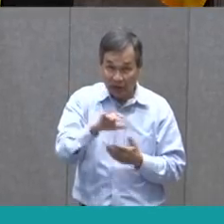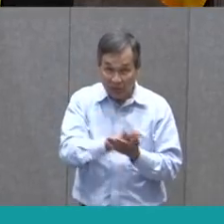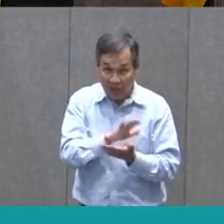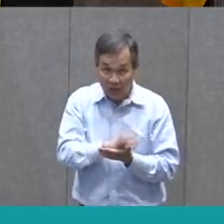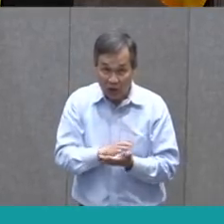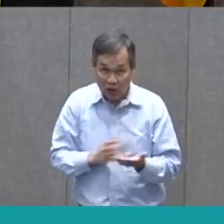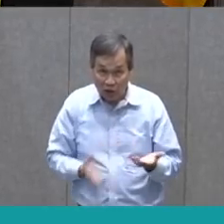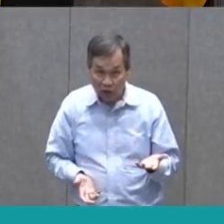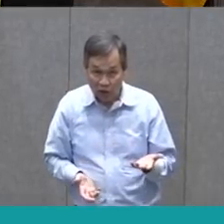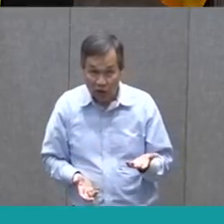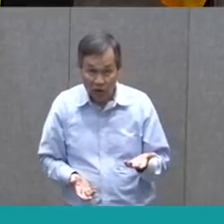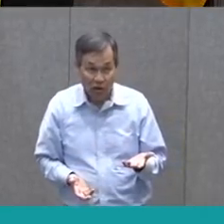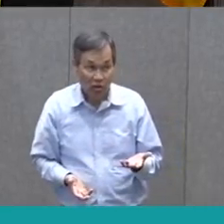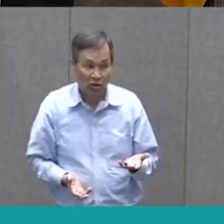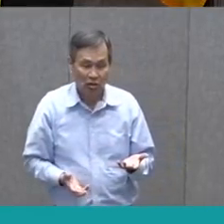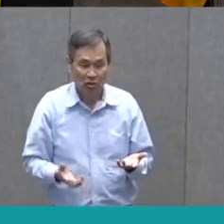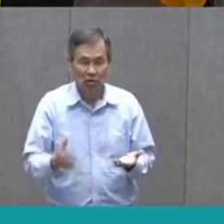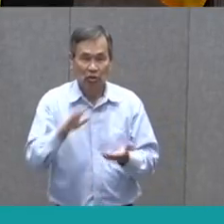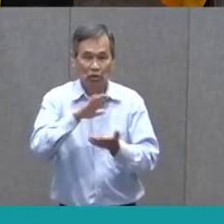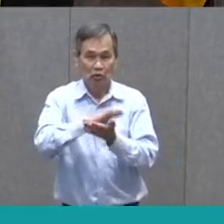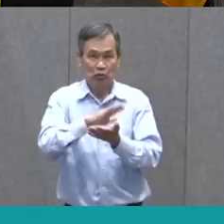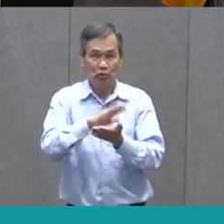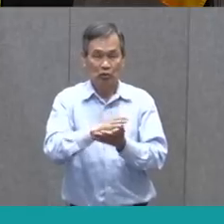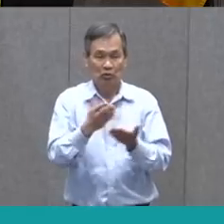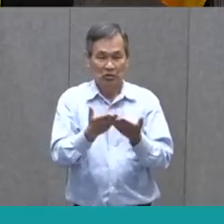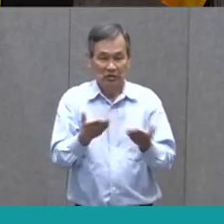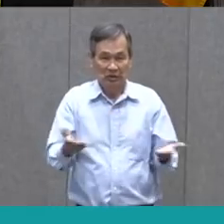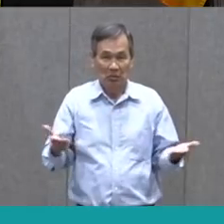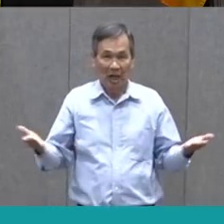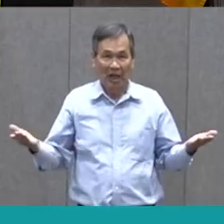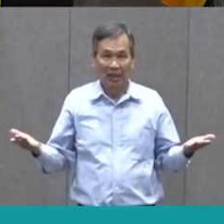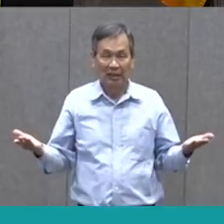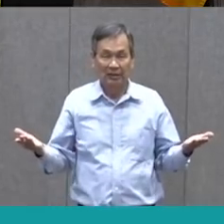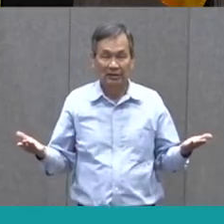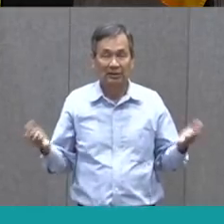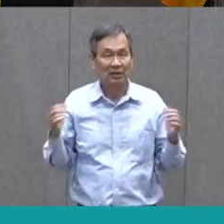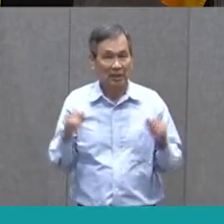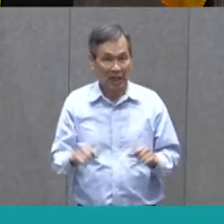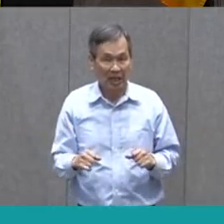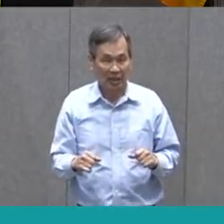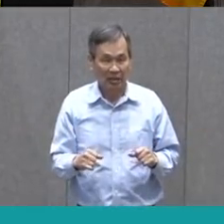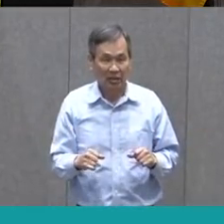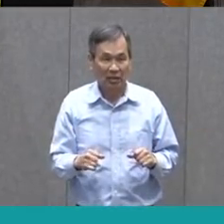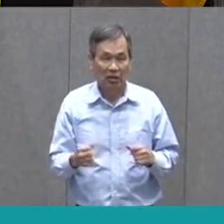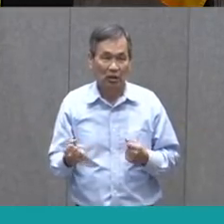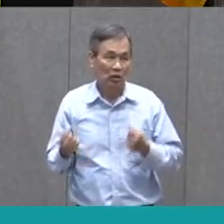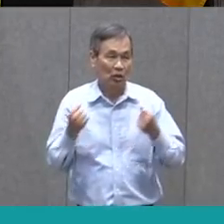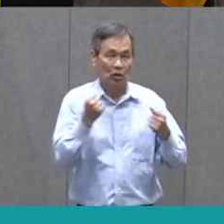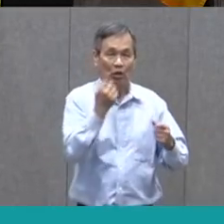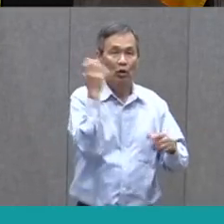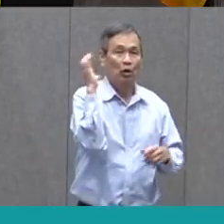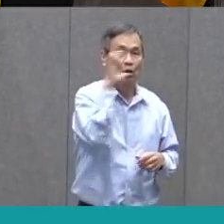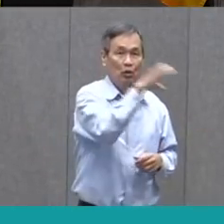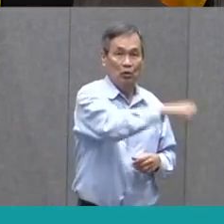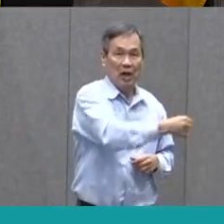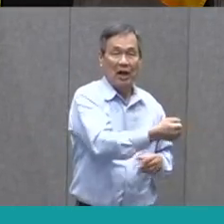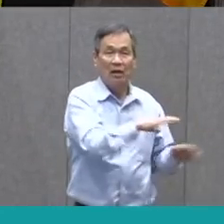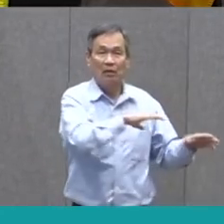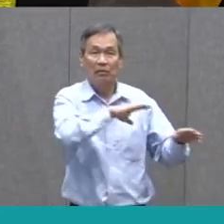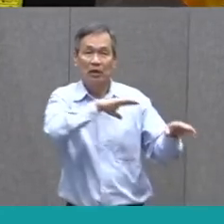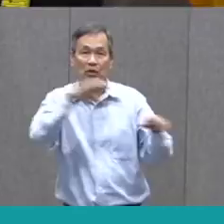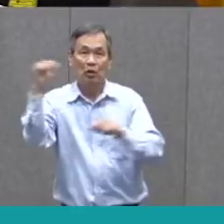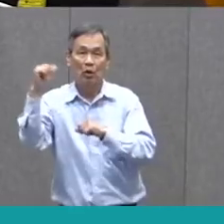or you're needing some school supplies, you can get them at the grab-and-go lunches